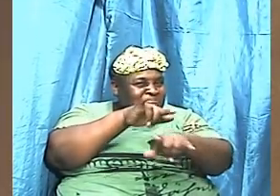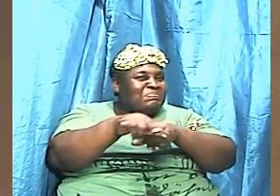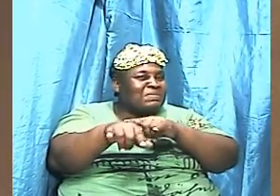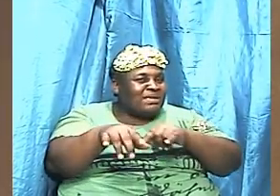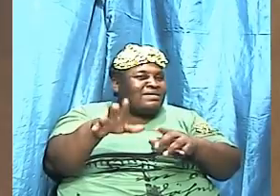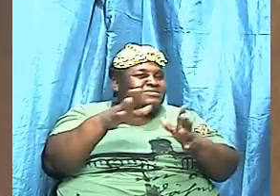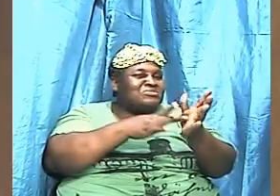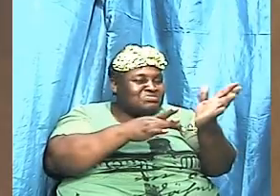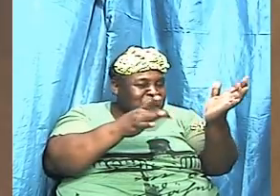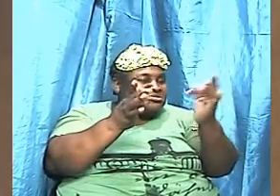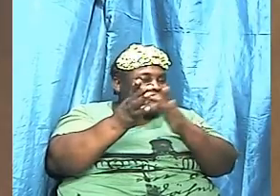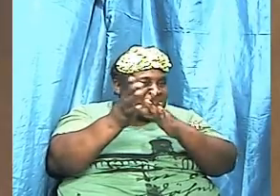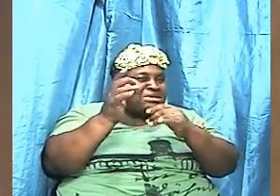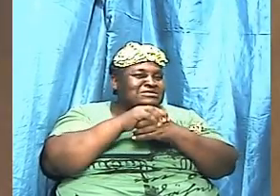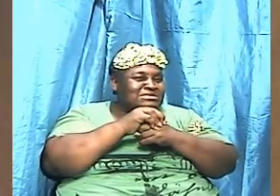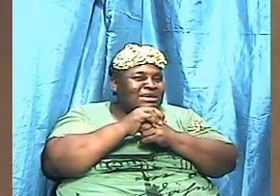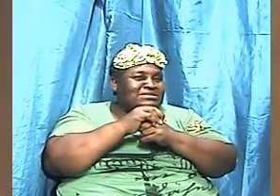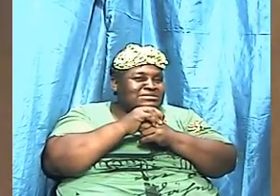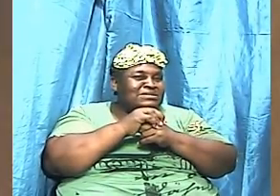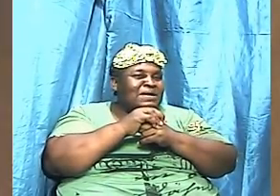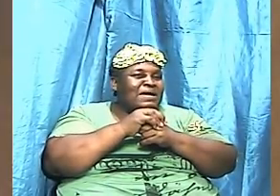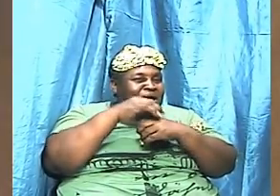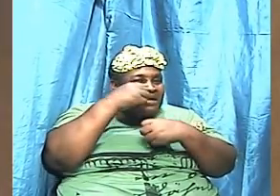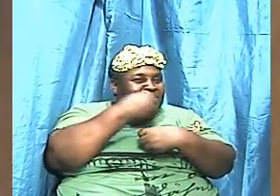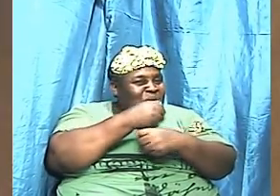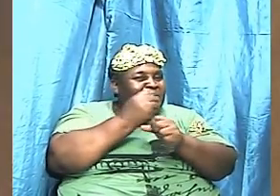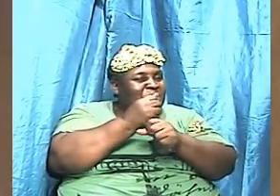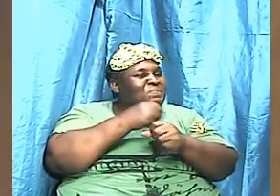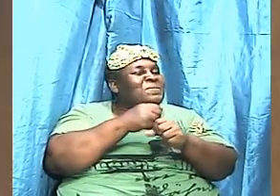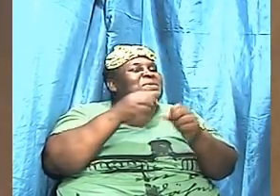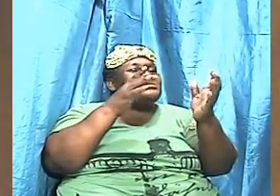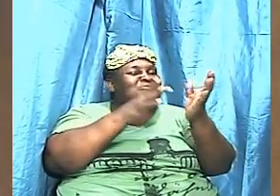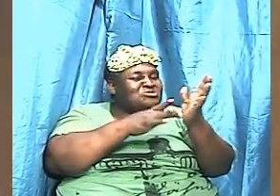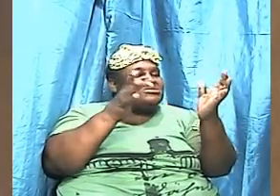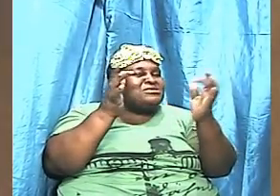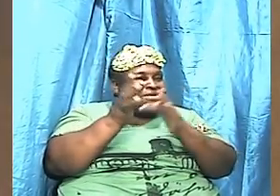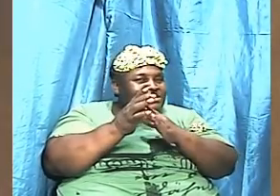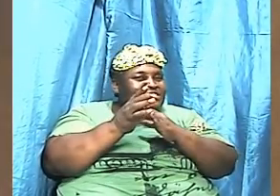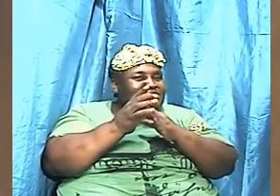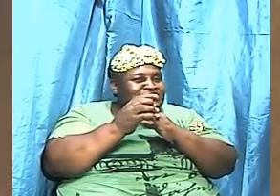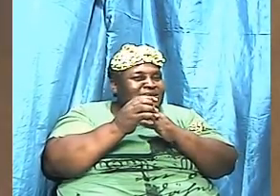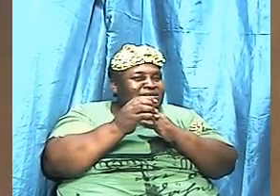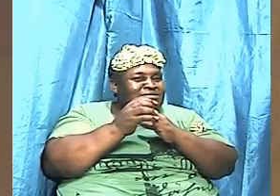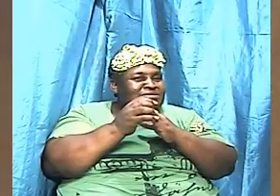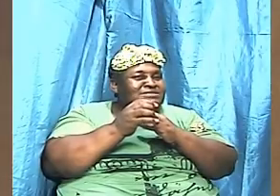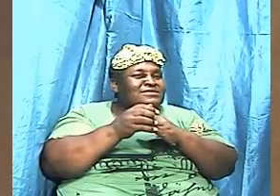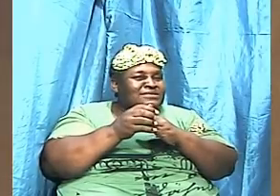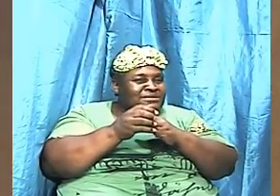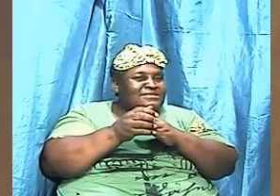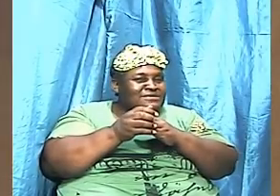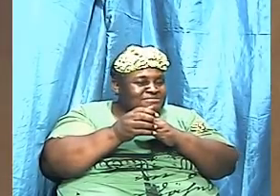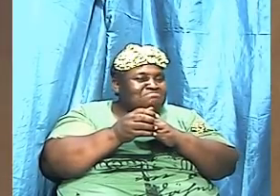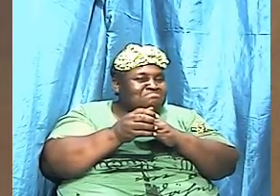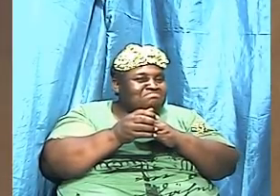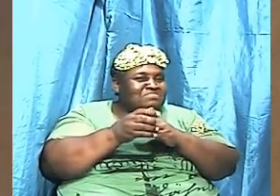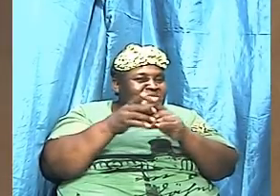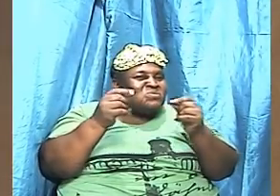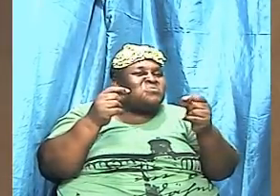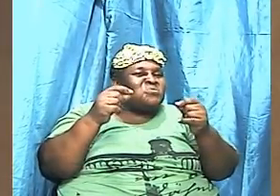to try to pull Jesus in a particular way to do a particular thing